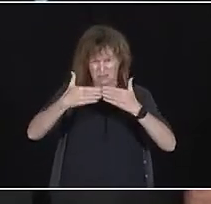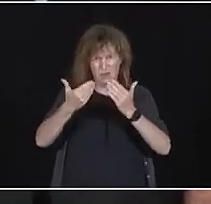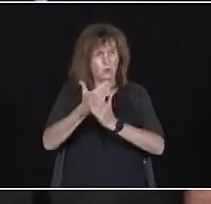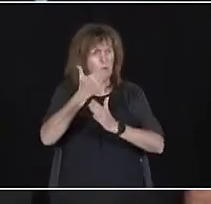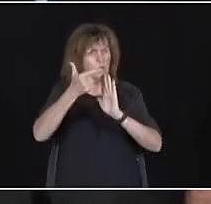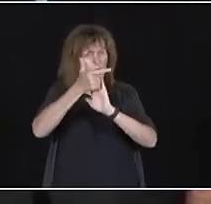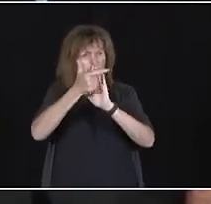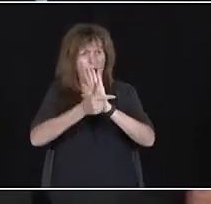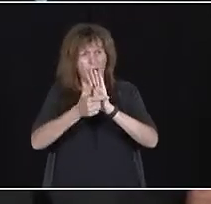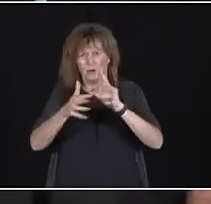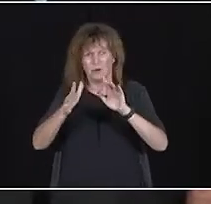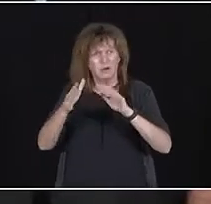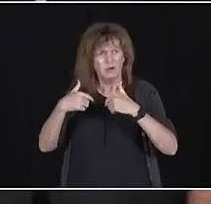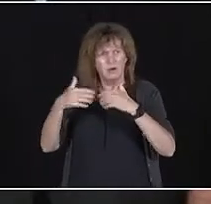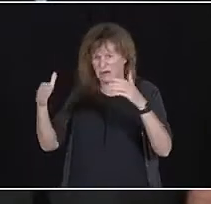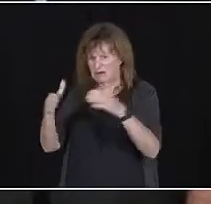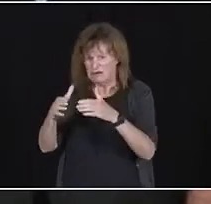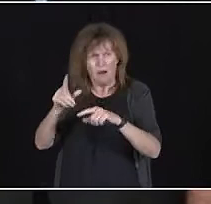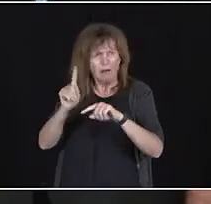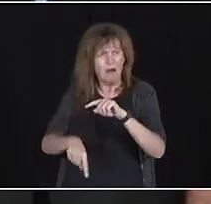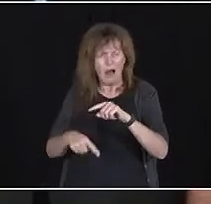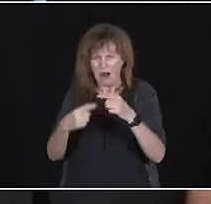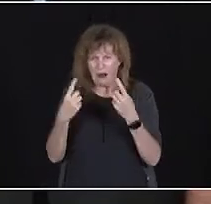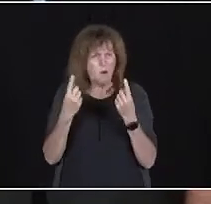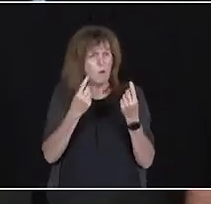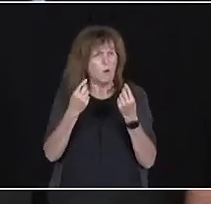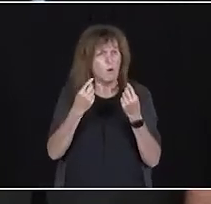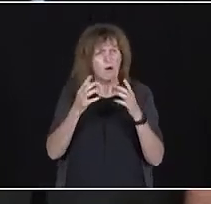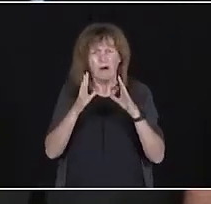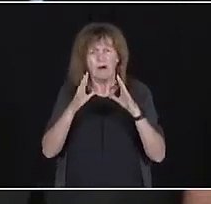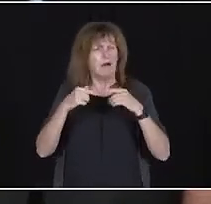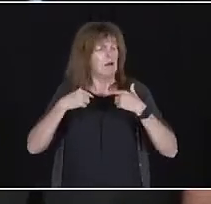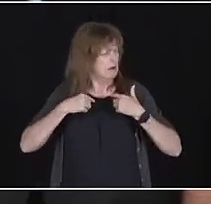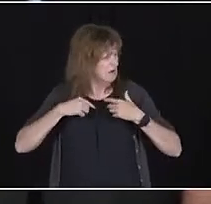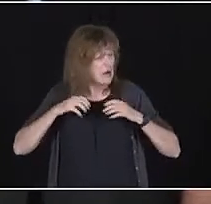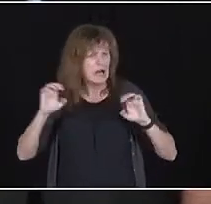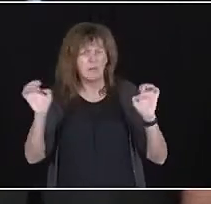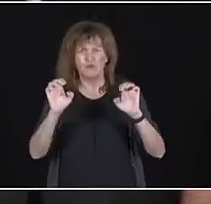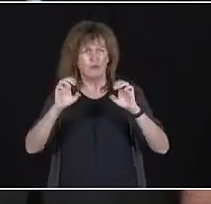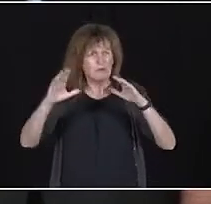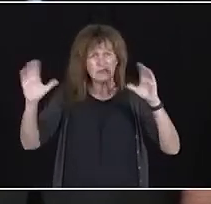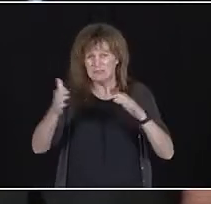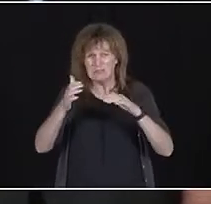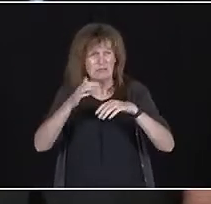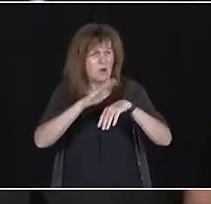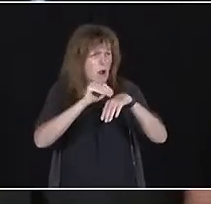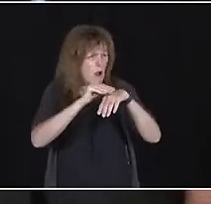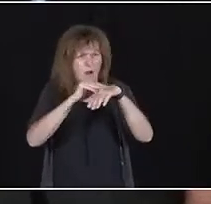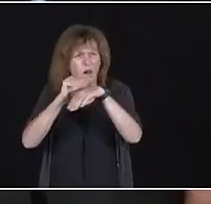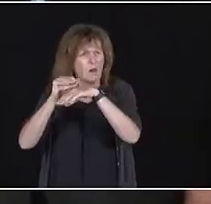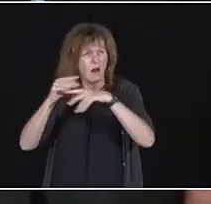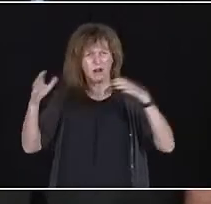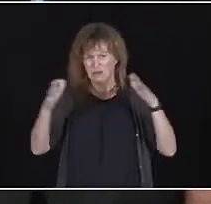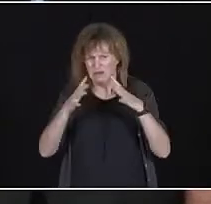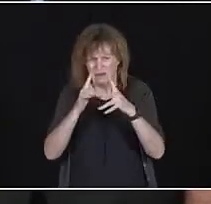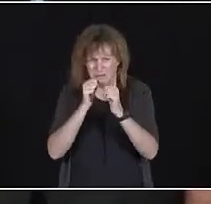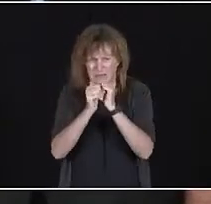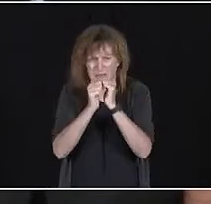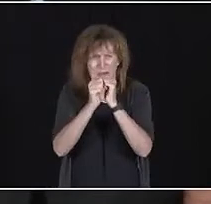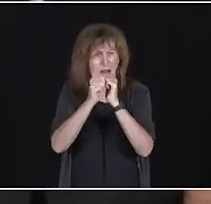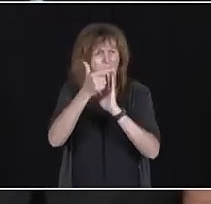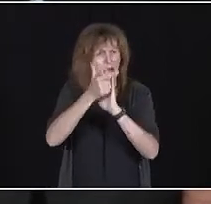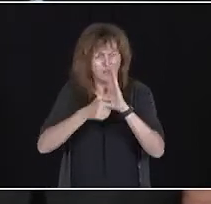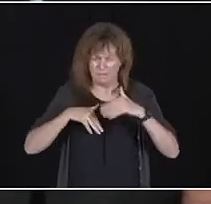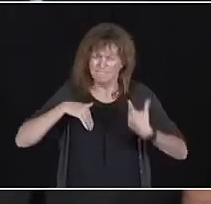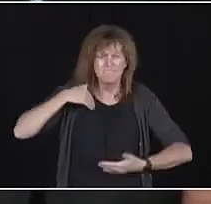to authorize emergency sittings of the house and to expedite passage of emergency legislation. As our frontline healthcare workers battled